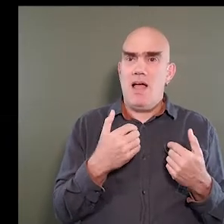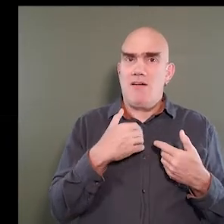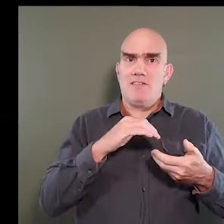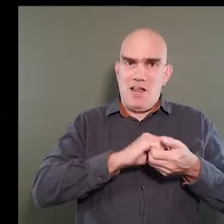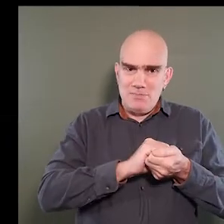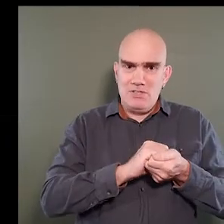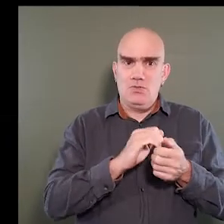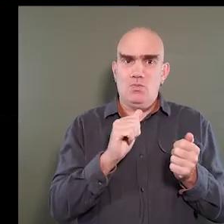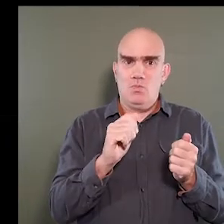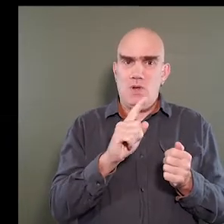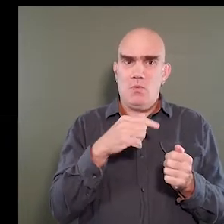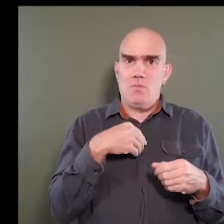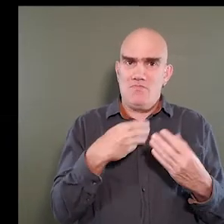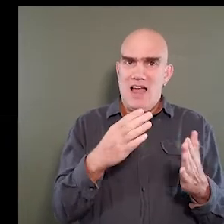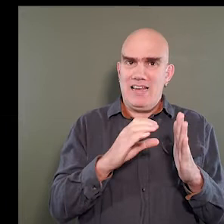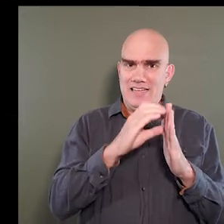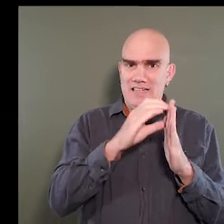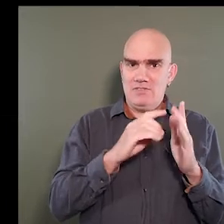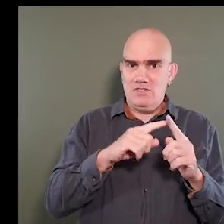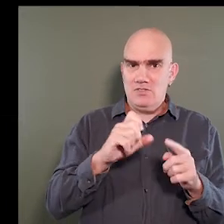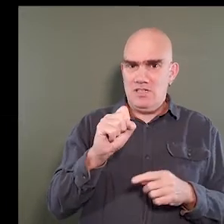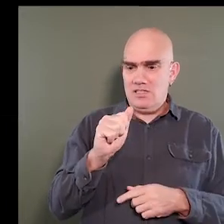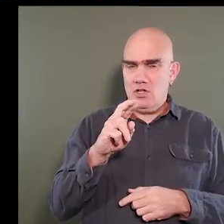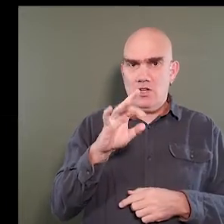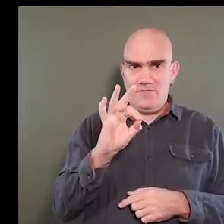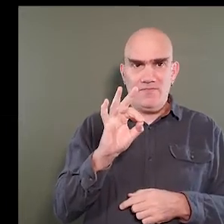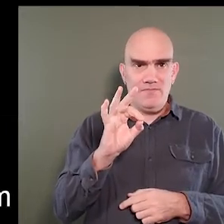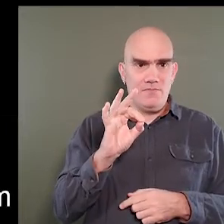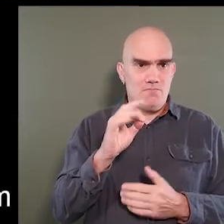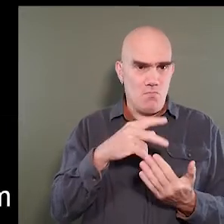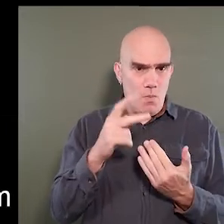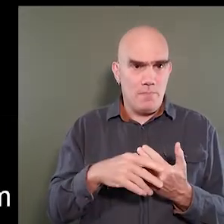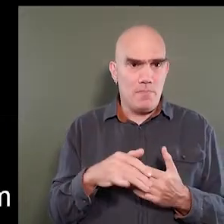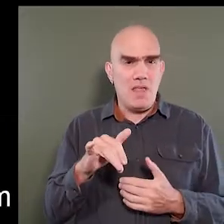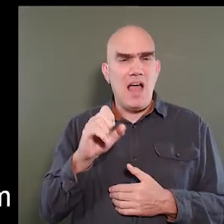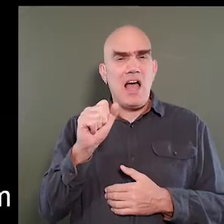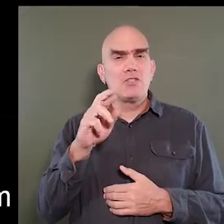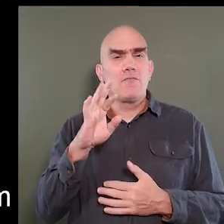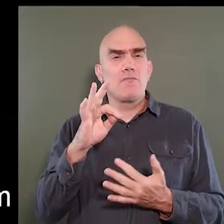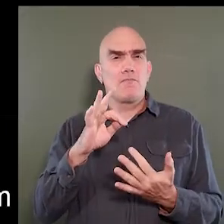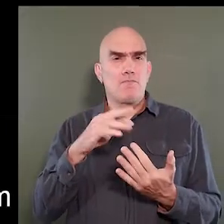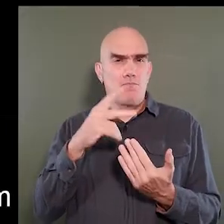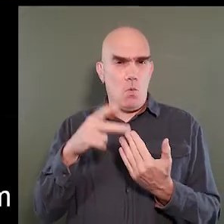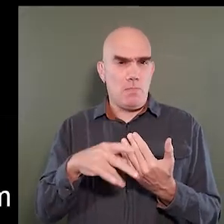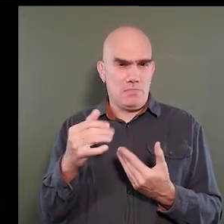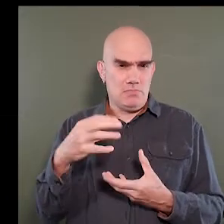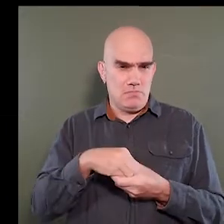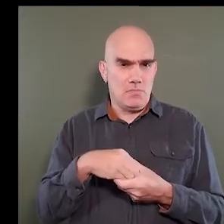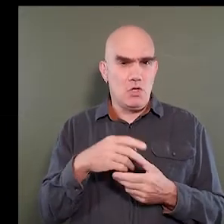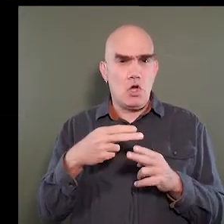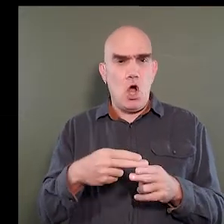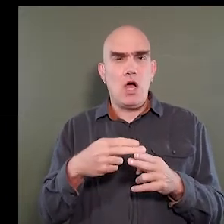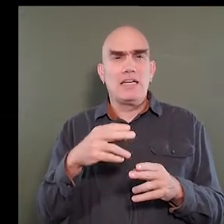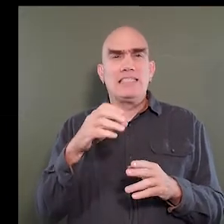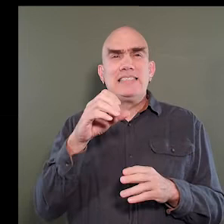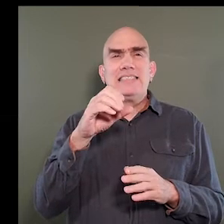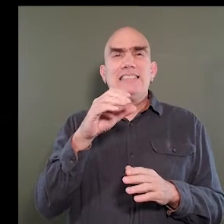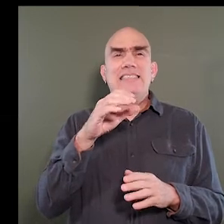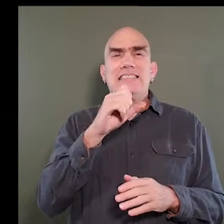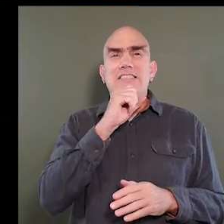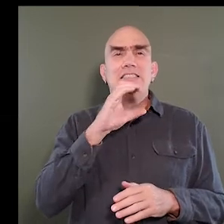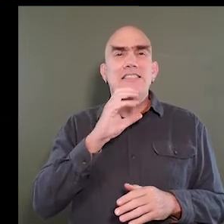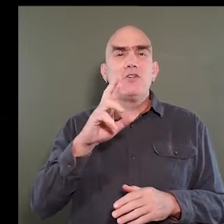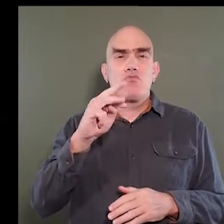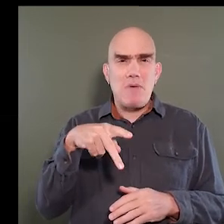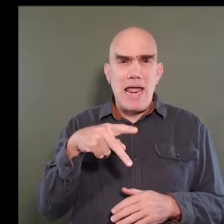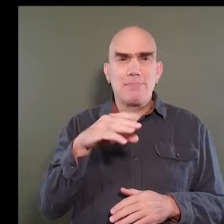collaboration where we provide lifts to the SARCS program. The SARCS program within it has a program called the Senior Ramp and